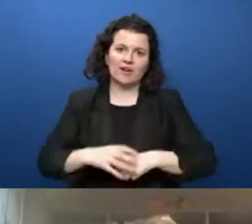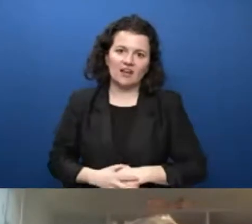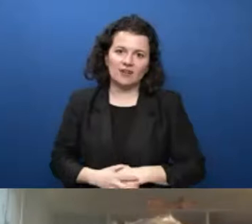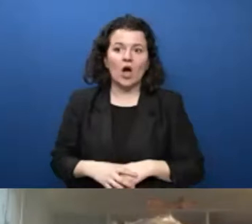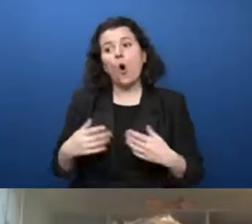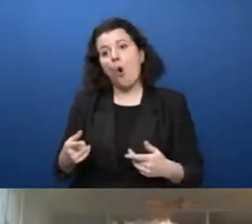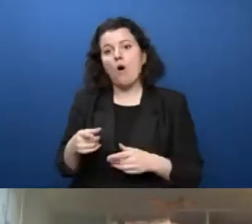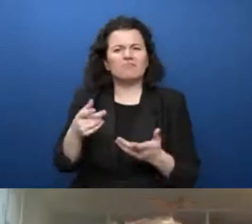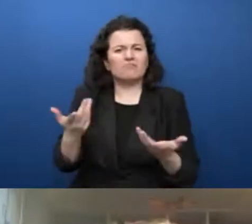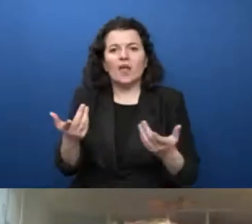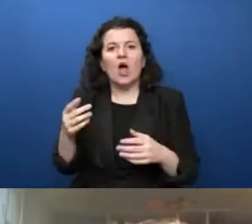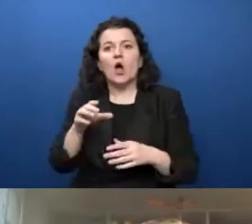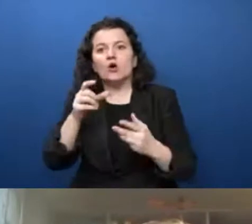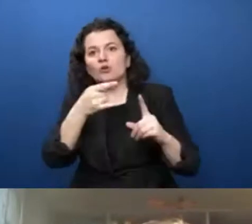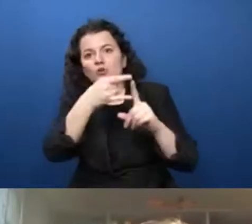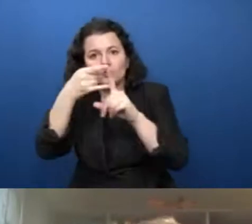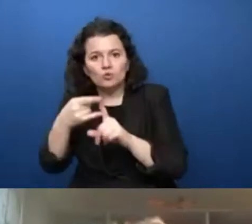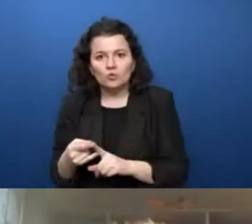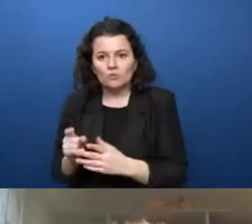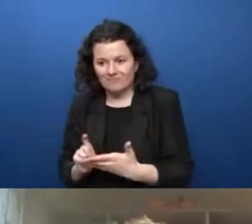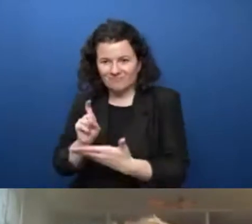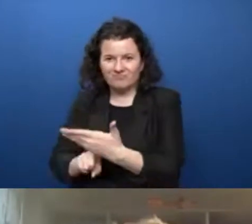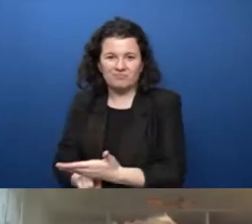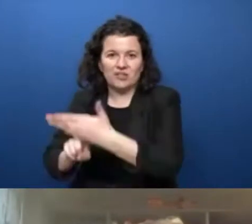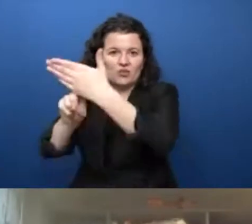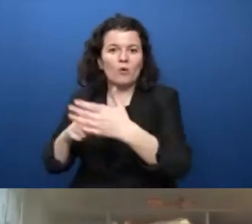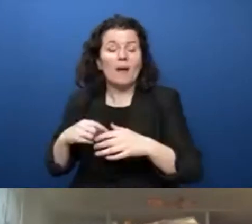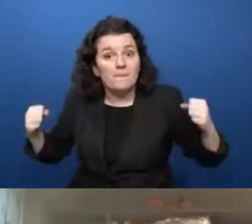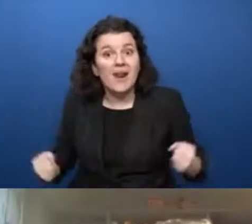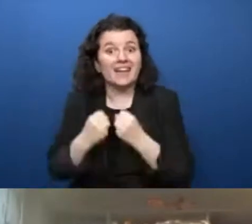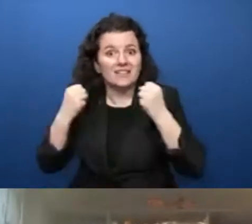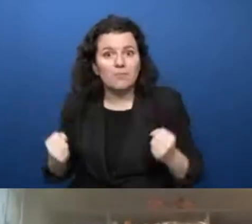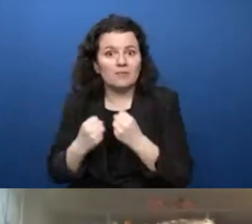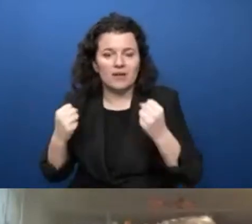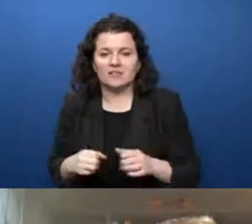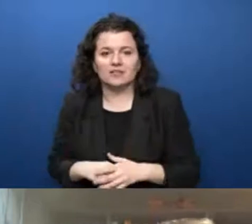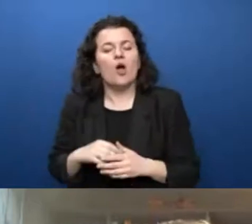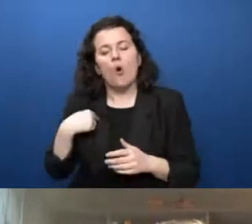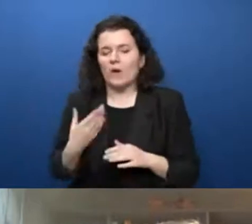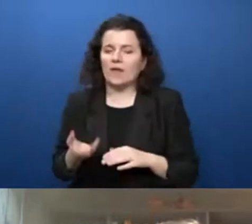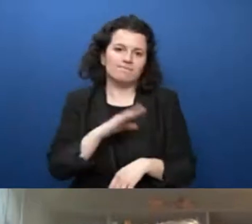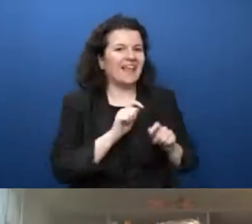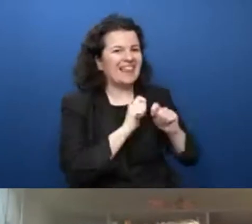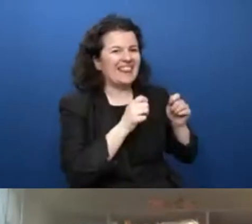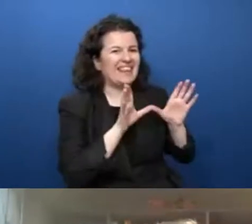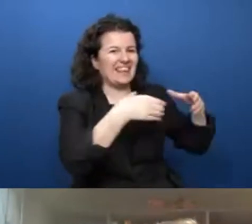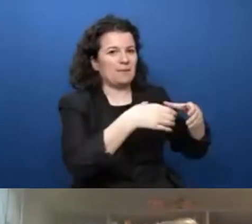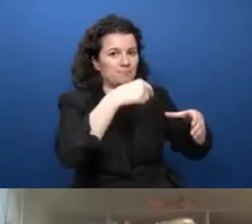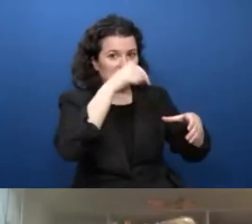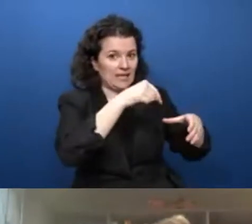pinch and zoom when you can't read a menu, etc. Within Office 365, within Teams, all of our products are,